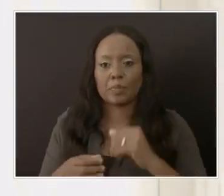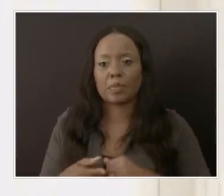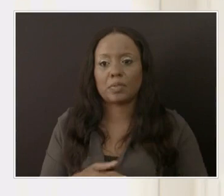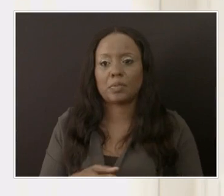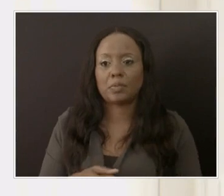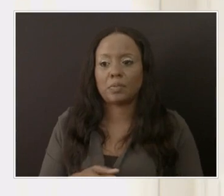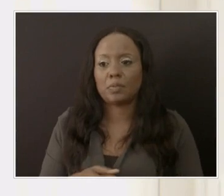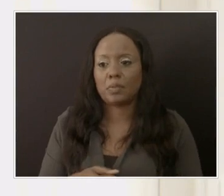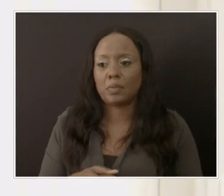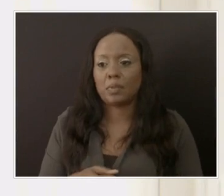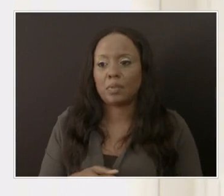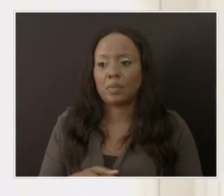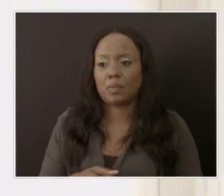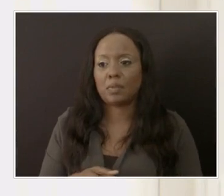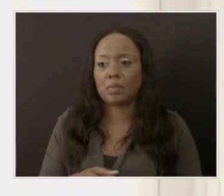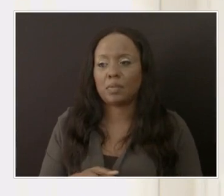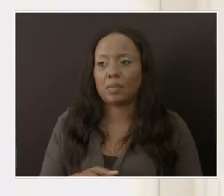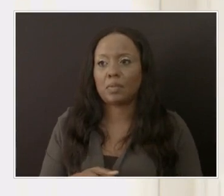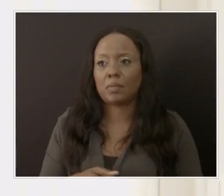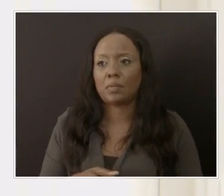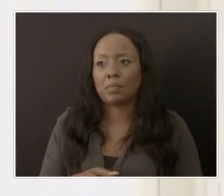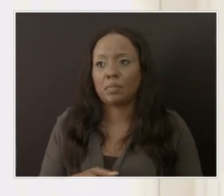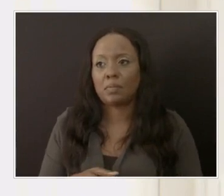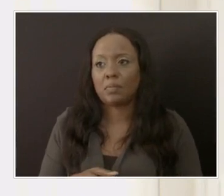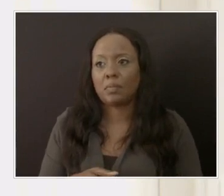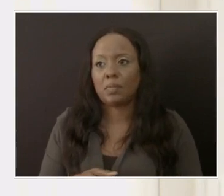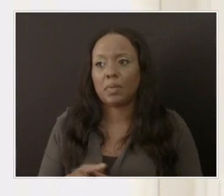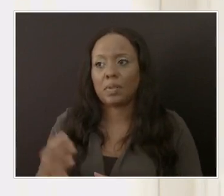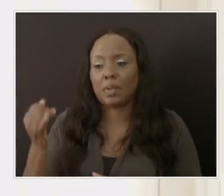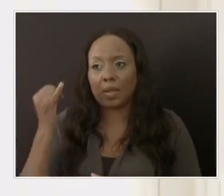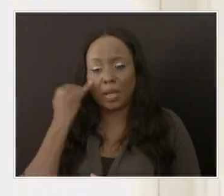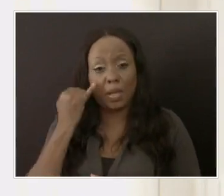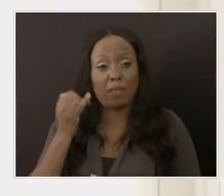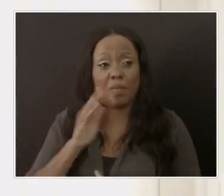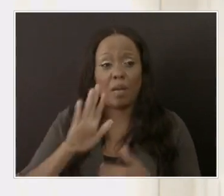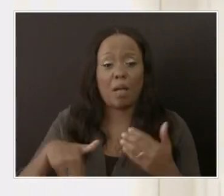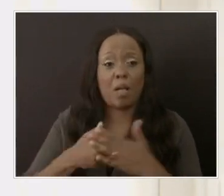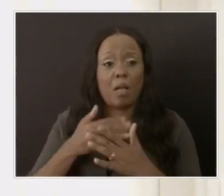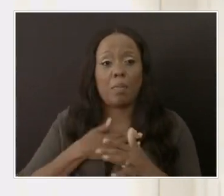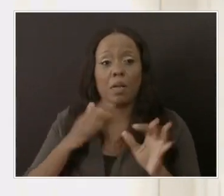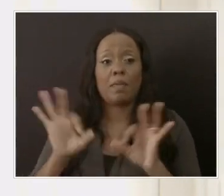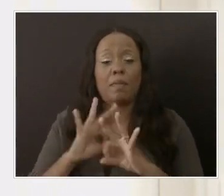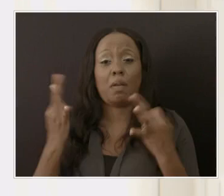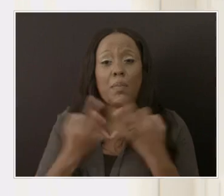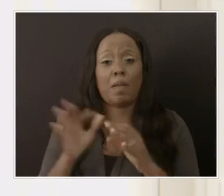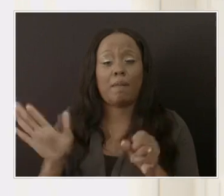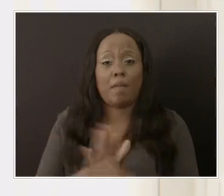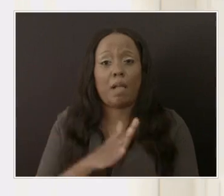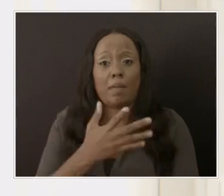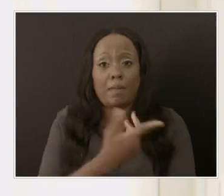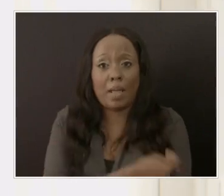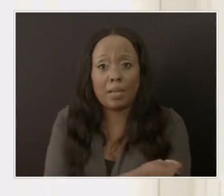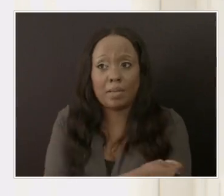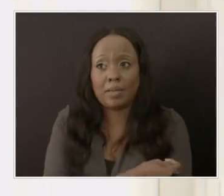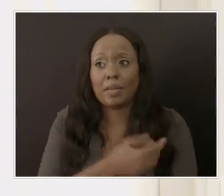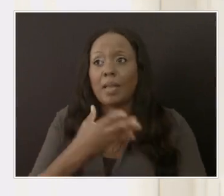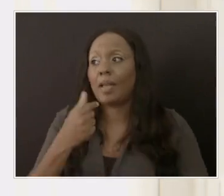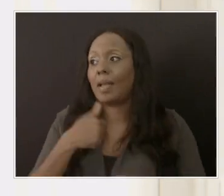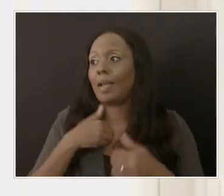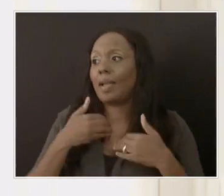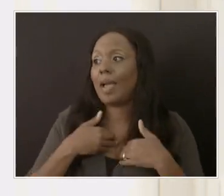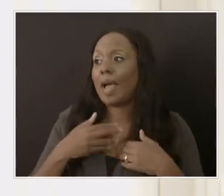Can I have a family luncheon? If all persons are fully vaccinated and I administer rapid testing?